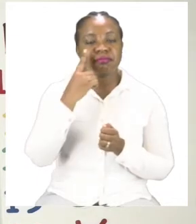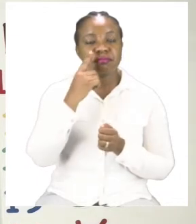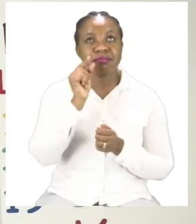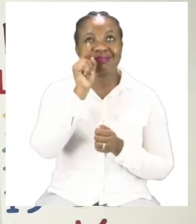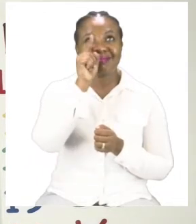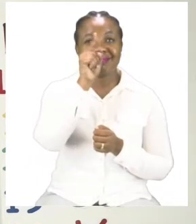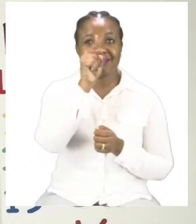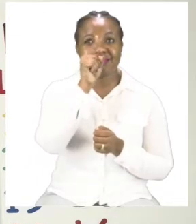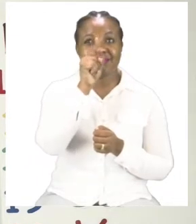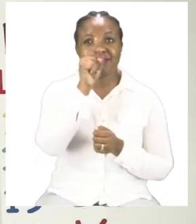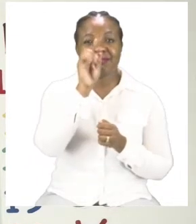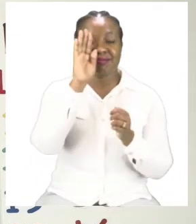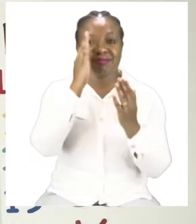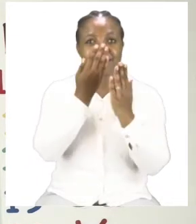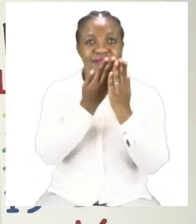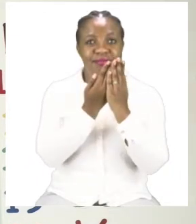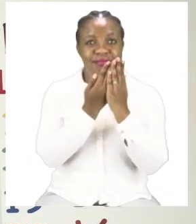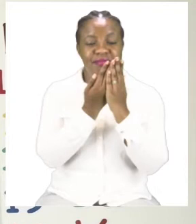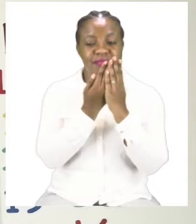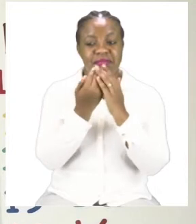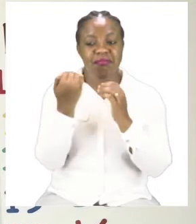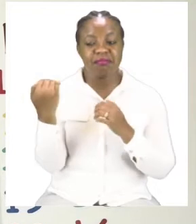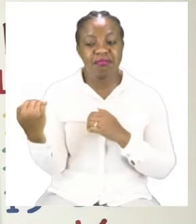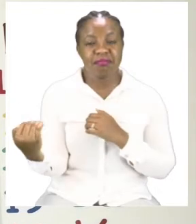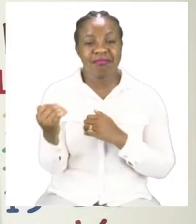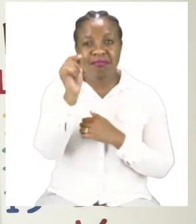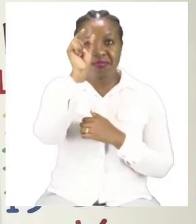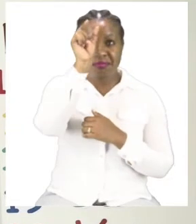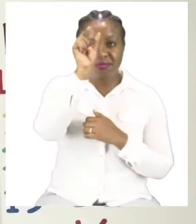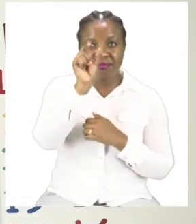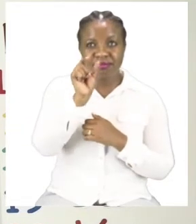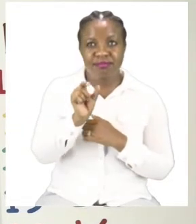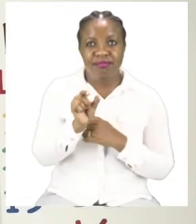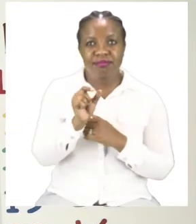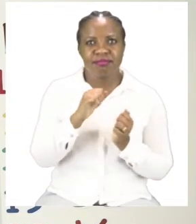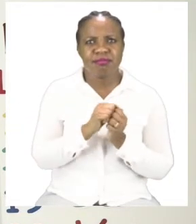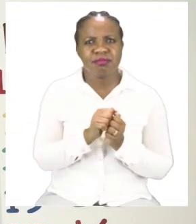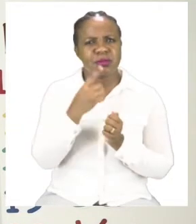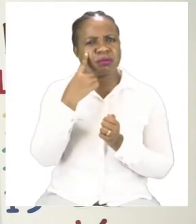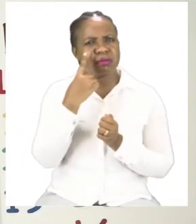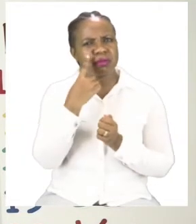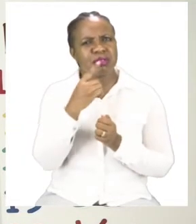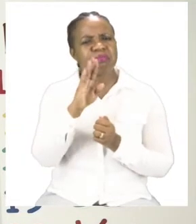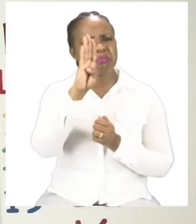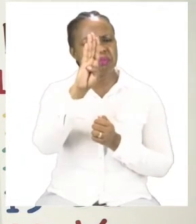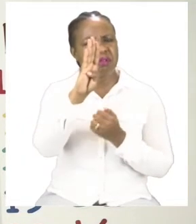going down. And we can see it there. Is it a bed?